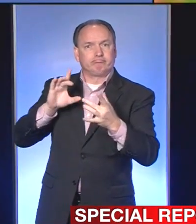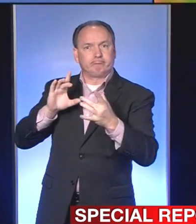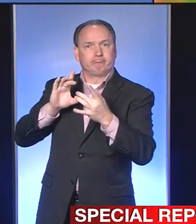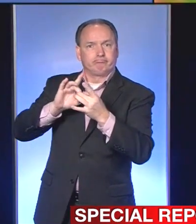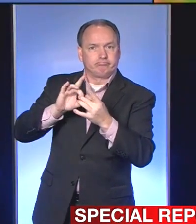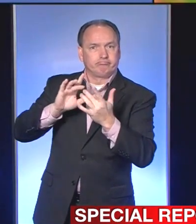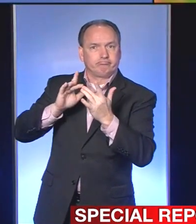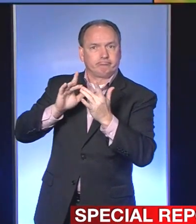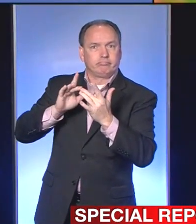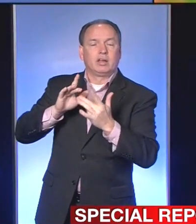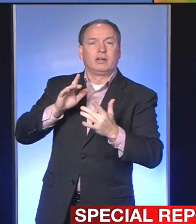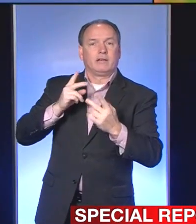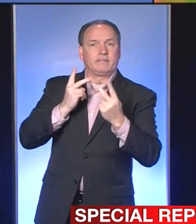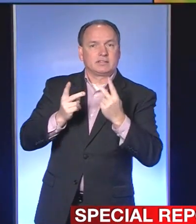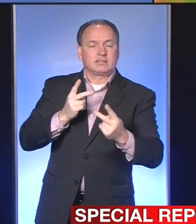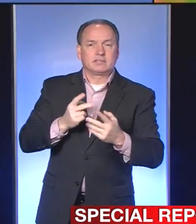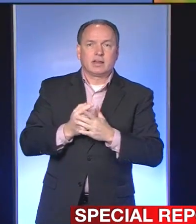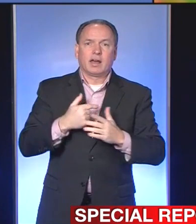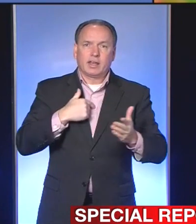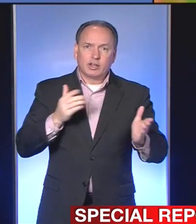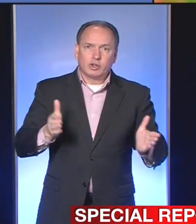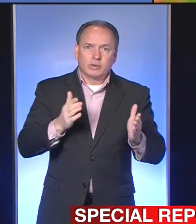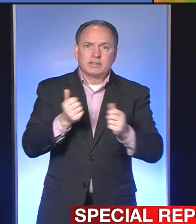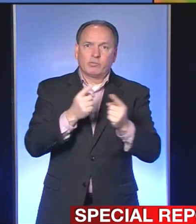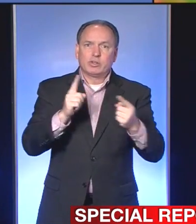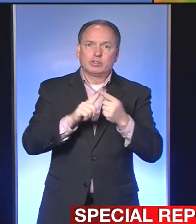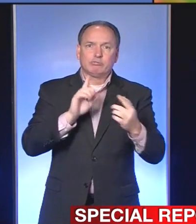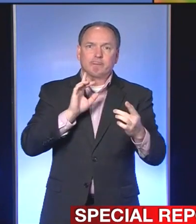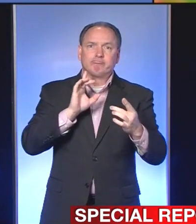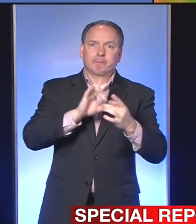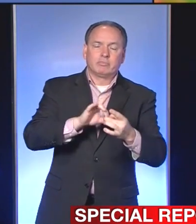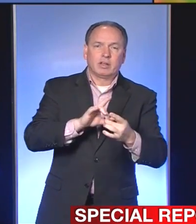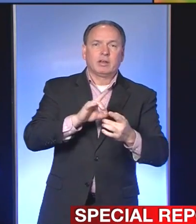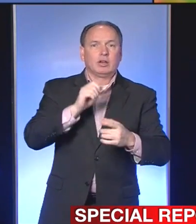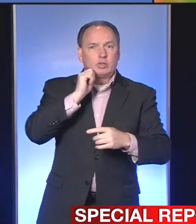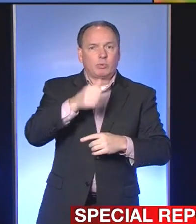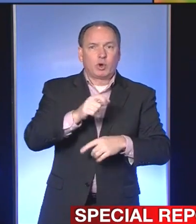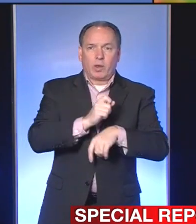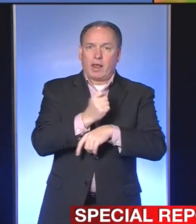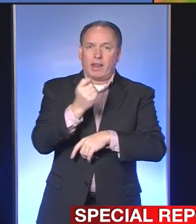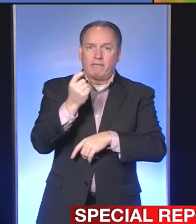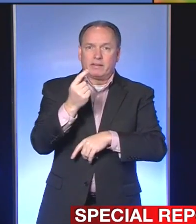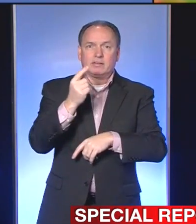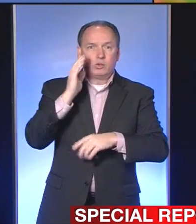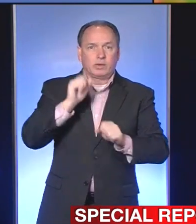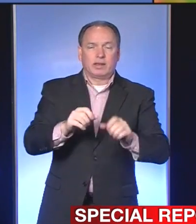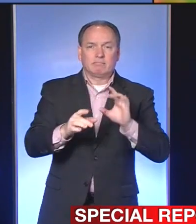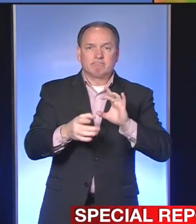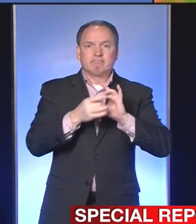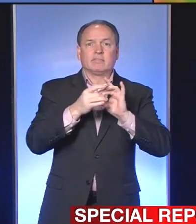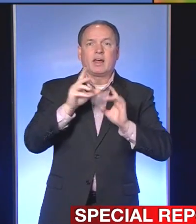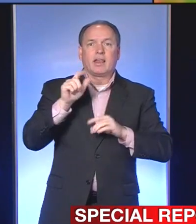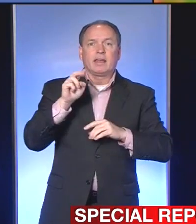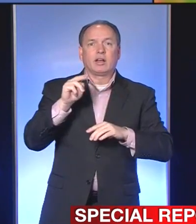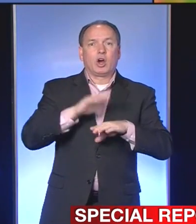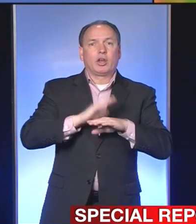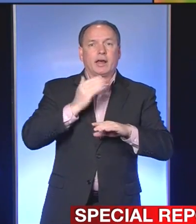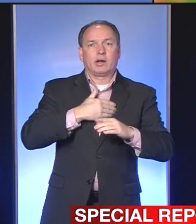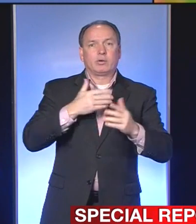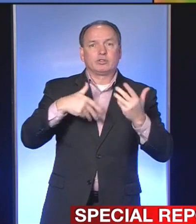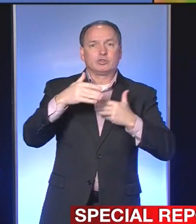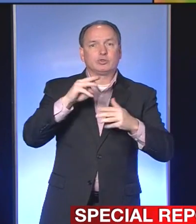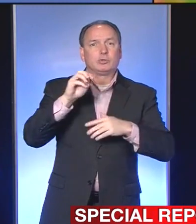so I would encourage everyone to tune in to the UPMC press conference tomorrow at 11. The link is available on our social media site.